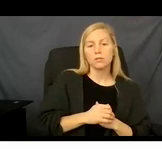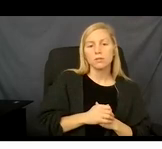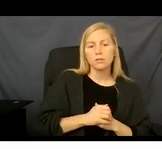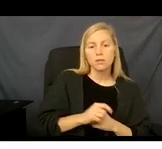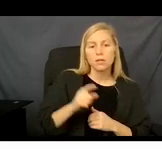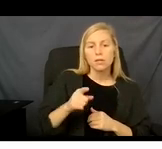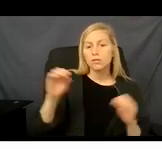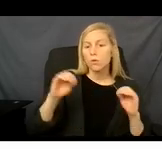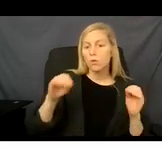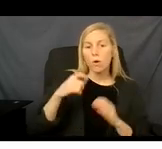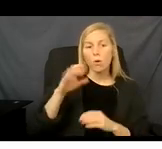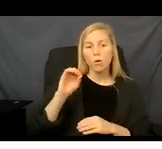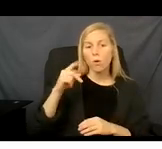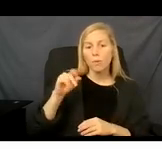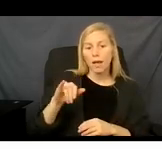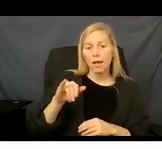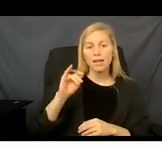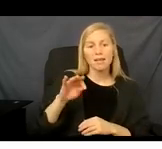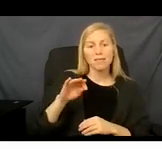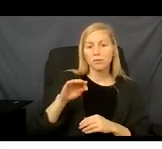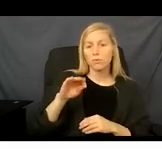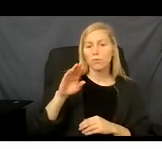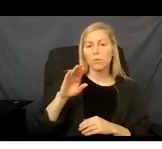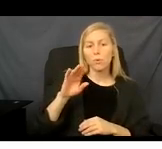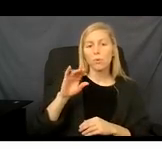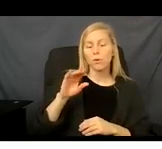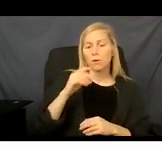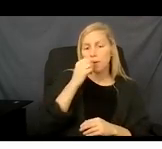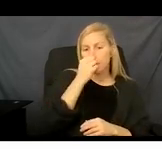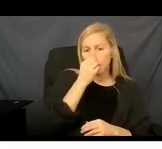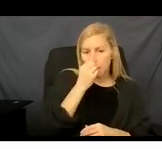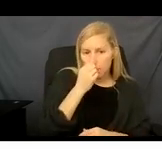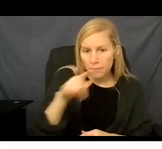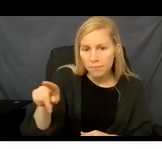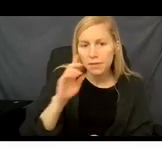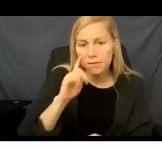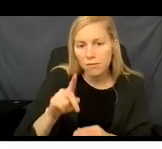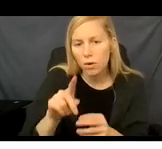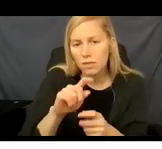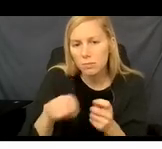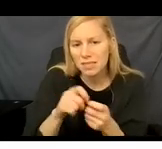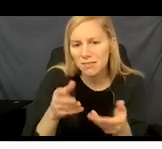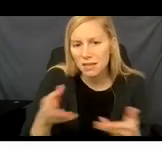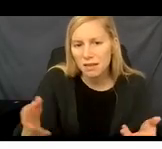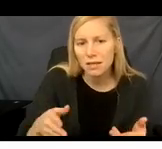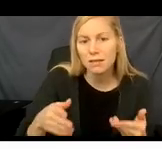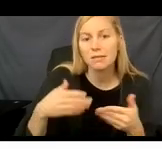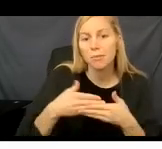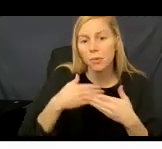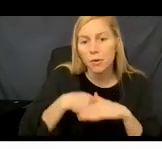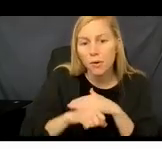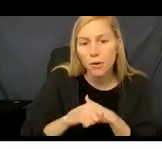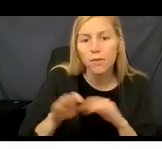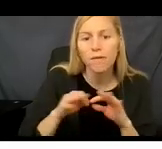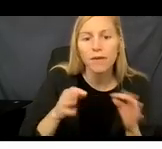miscarriage, family planning services, parental care, or an emergency condition. Now for